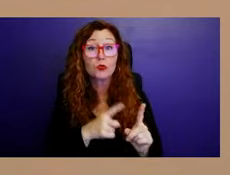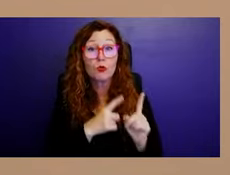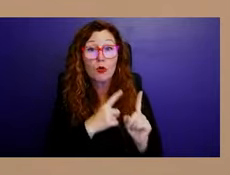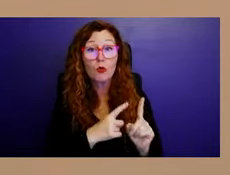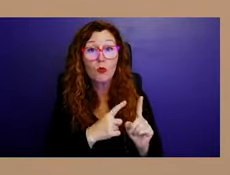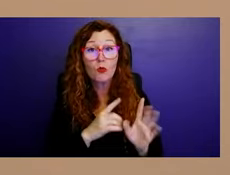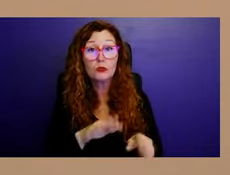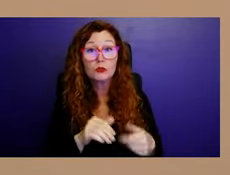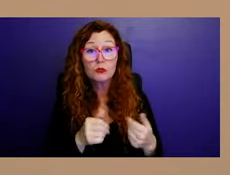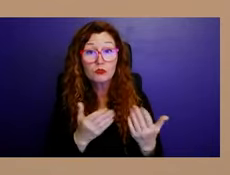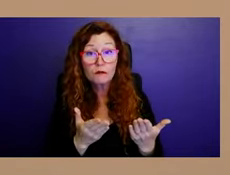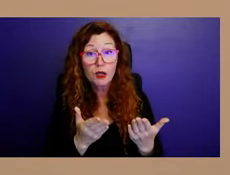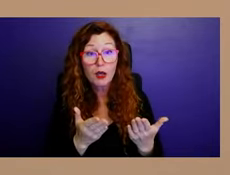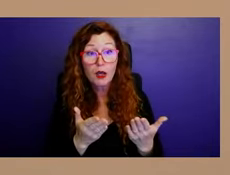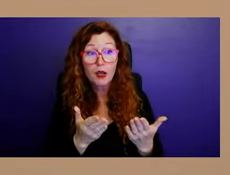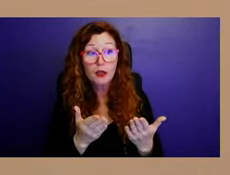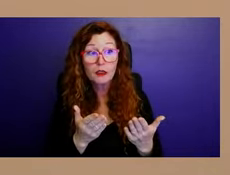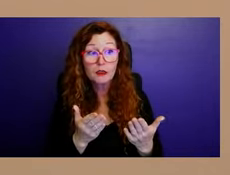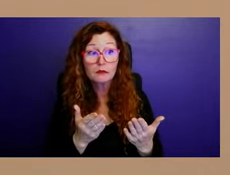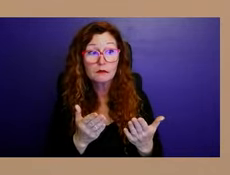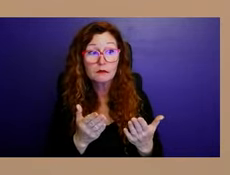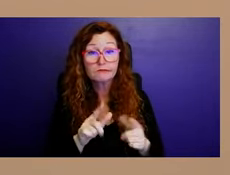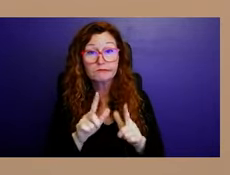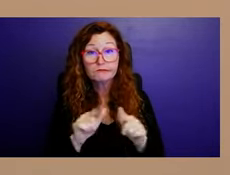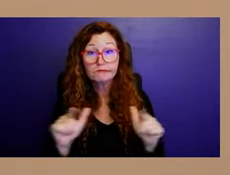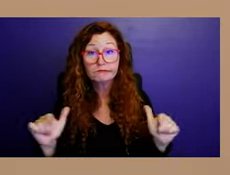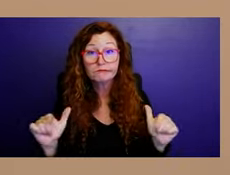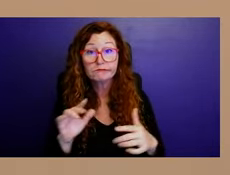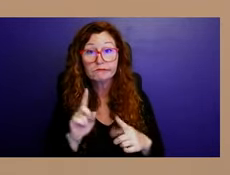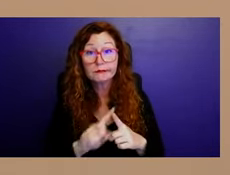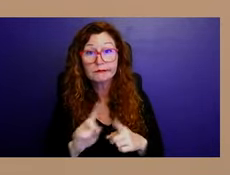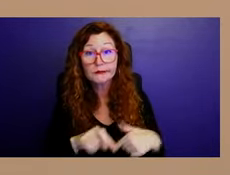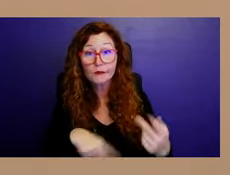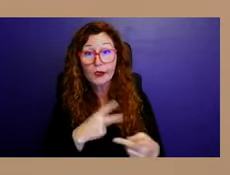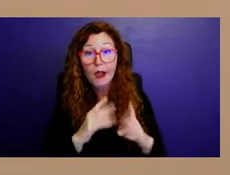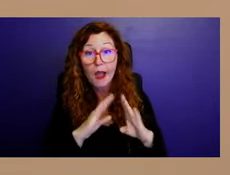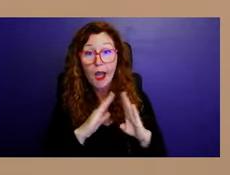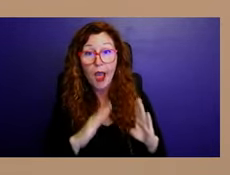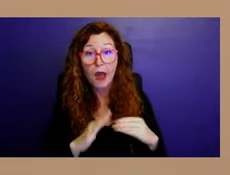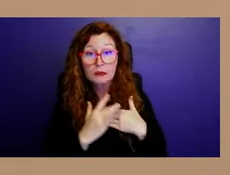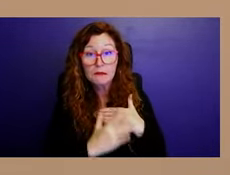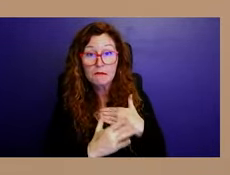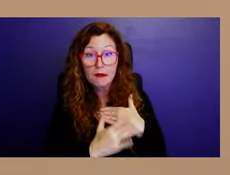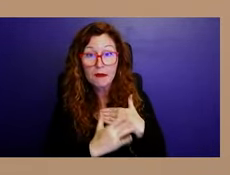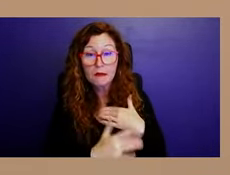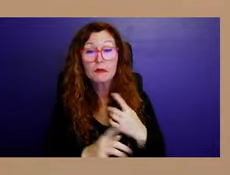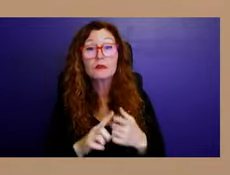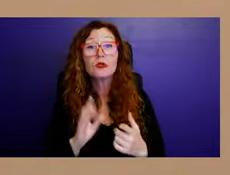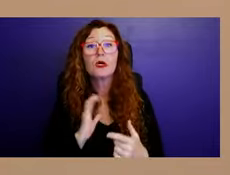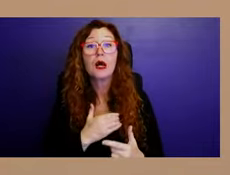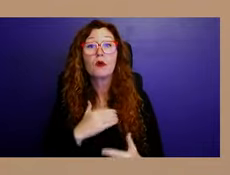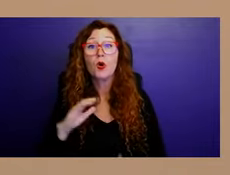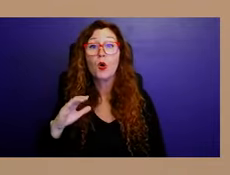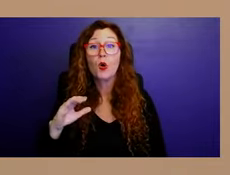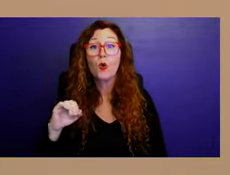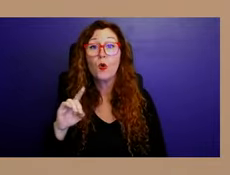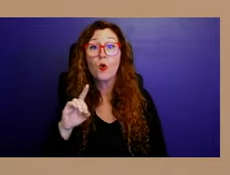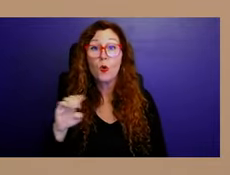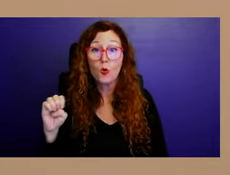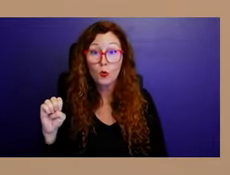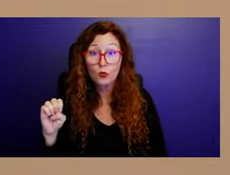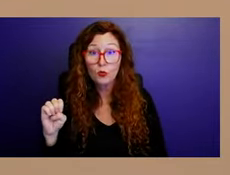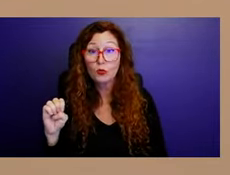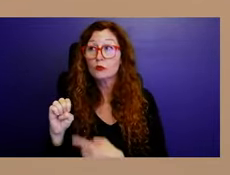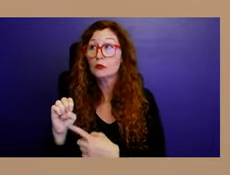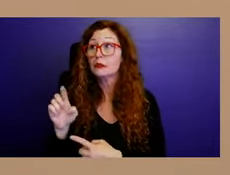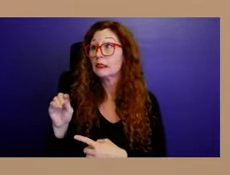uh, diverse choice of housing. Um, and so within our code in the workforce housing portion of the code, there is a provision that says if a